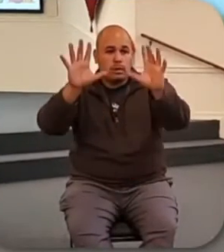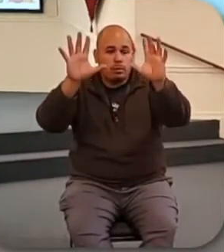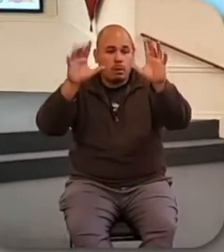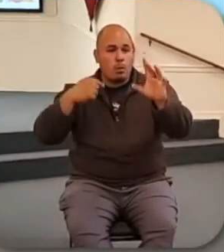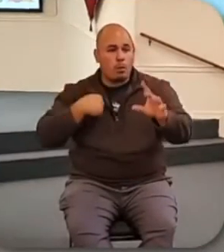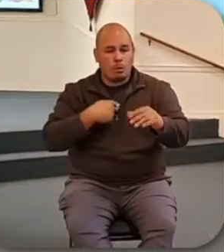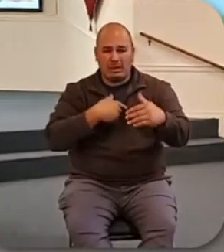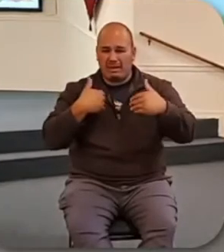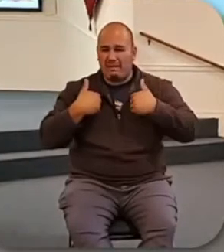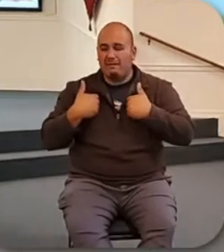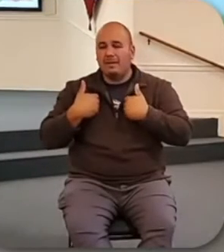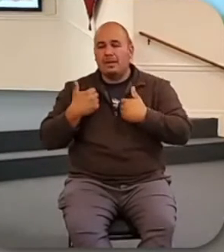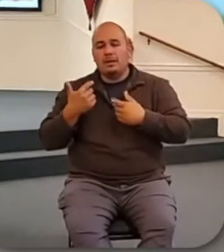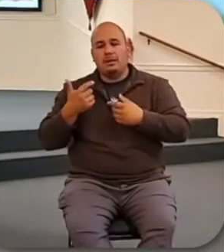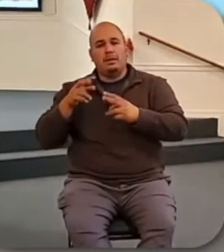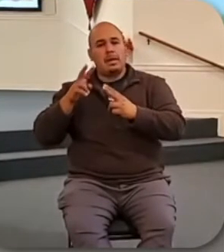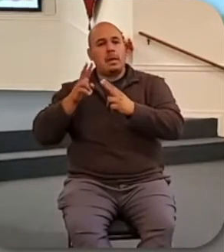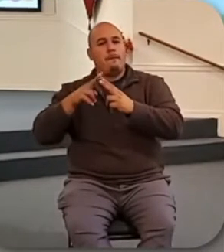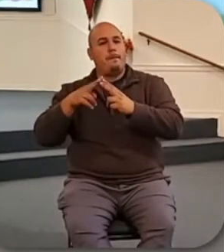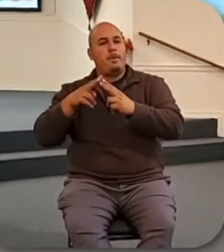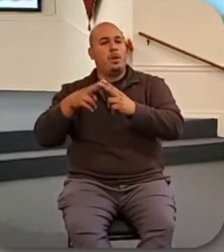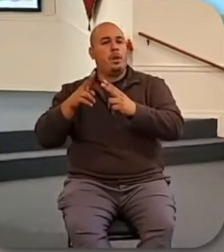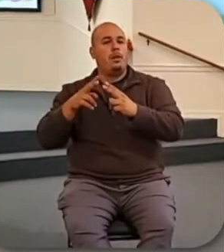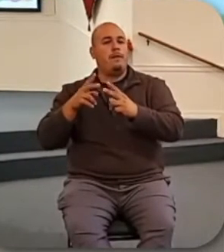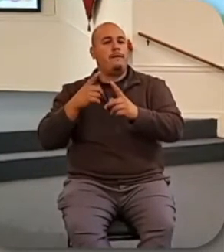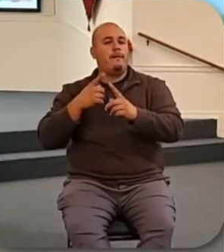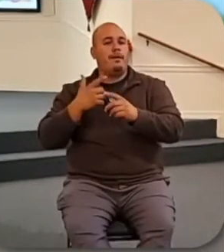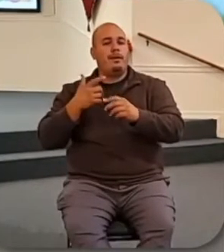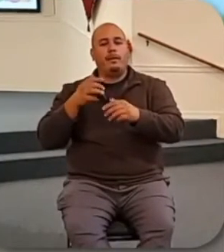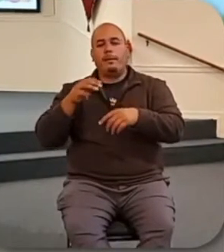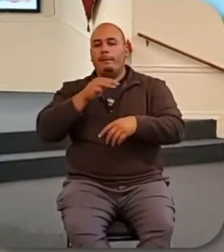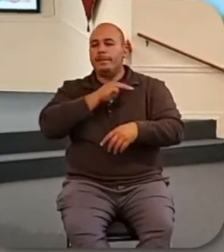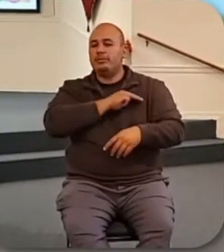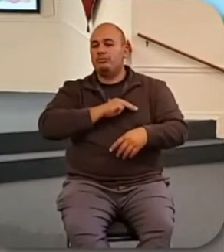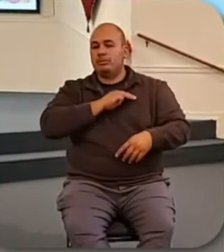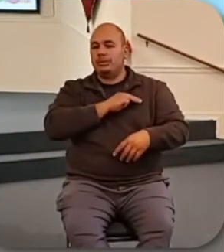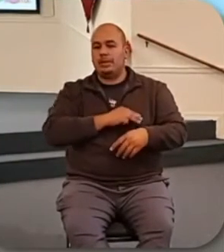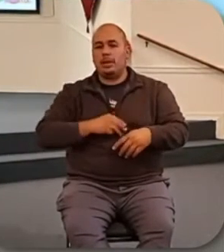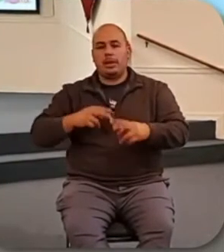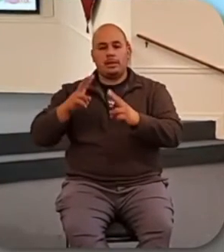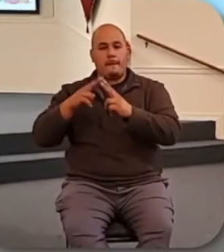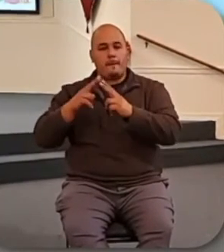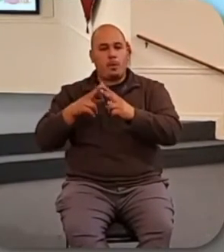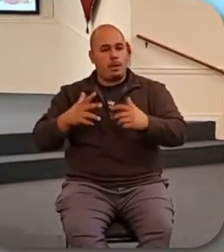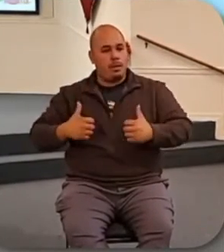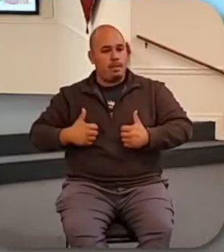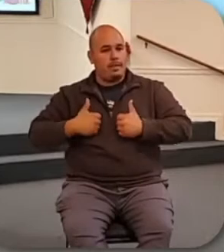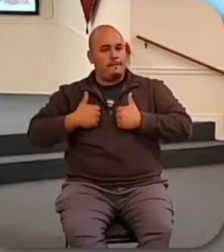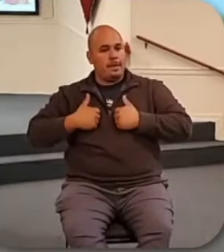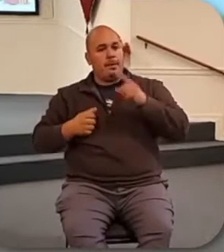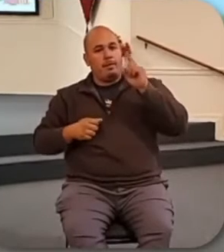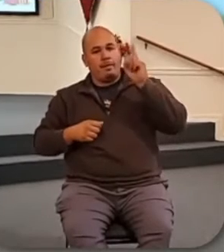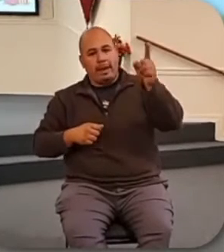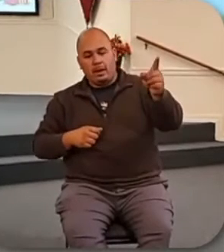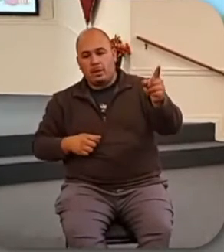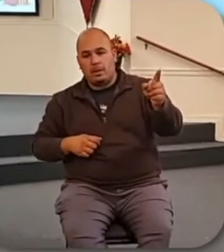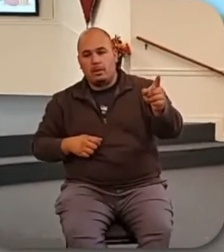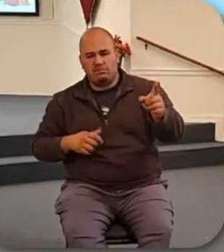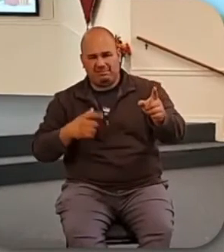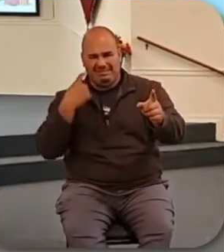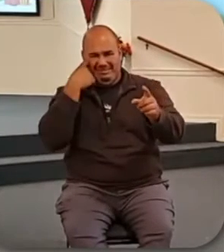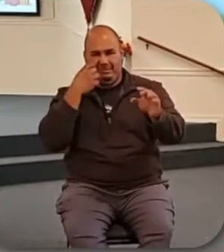a couple in the church, faithful missionary couple that lived in Venezuela for a little while, just recently moved to another country.